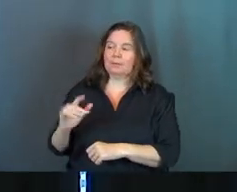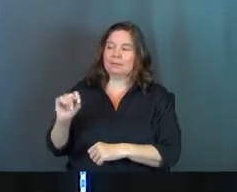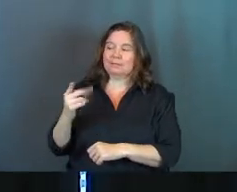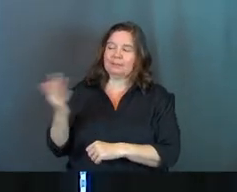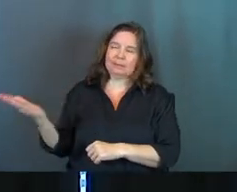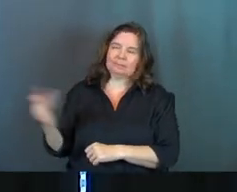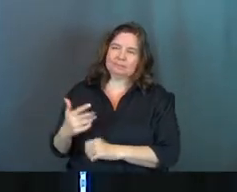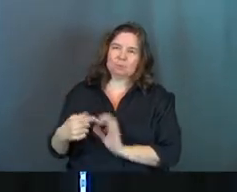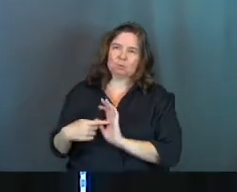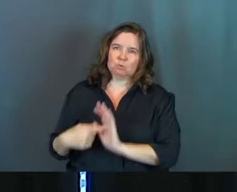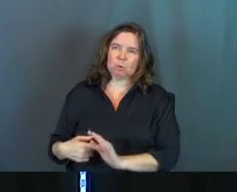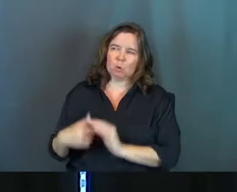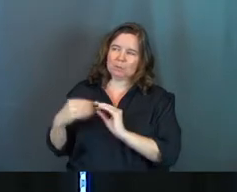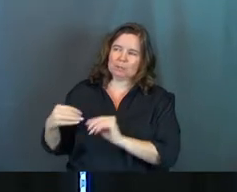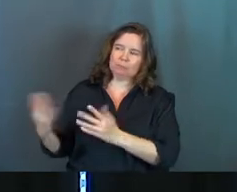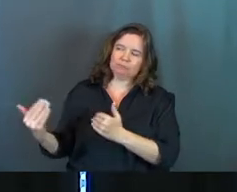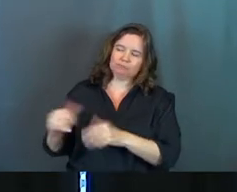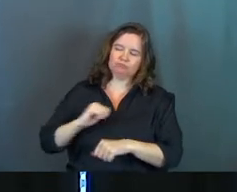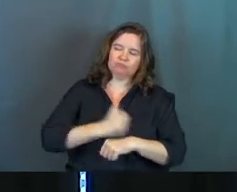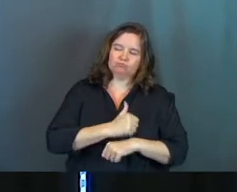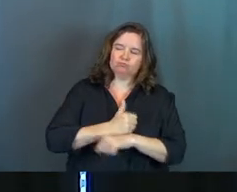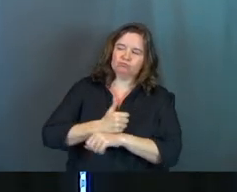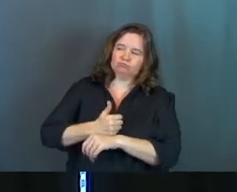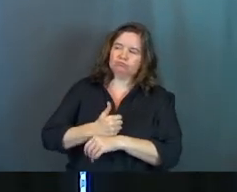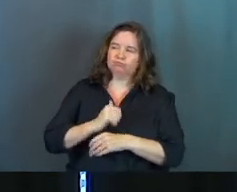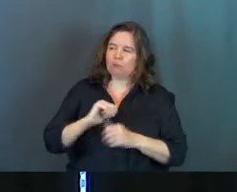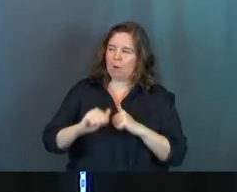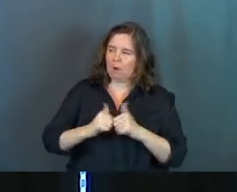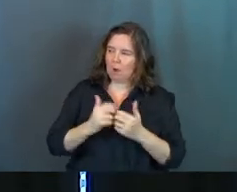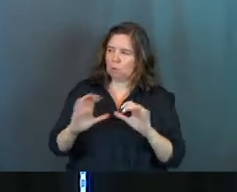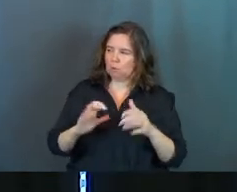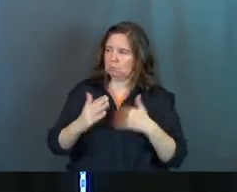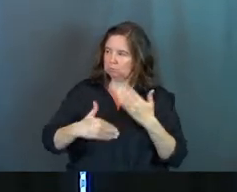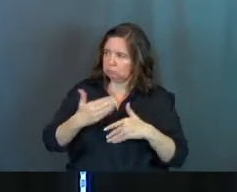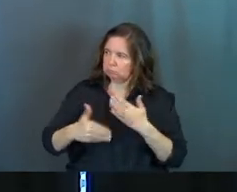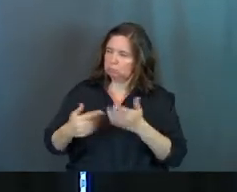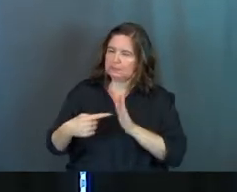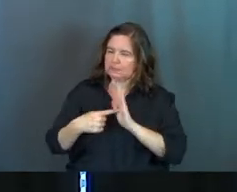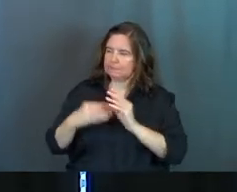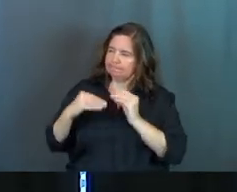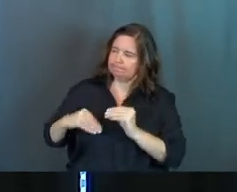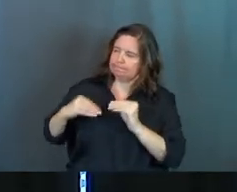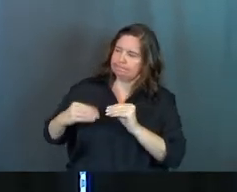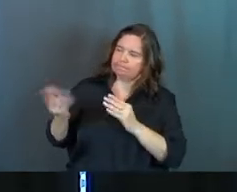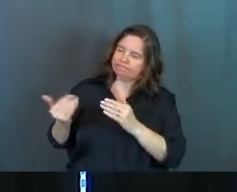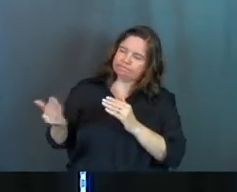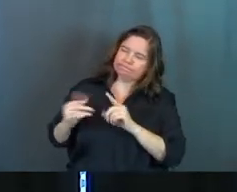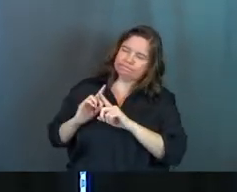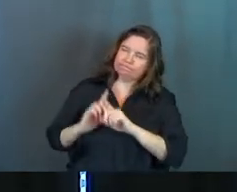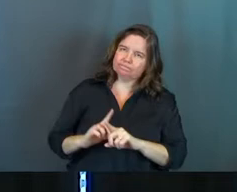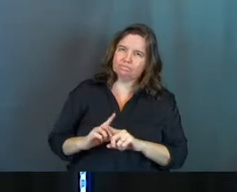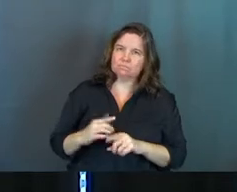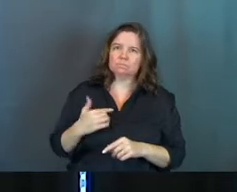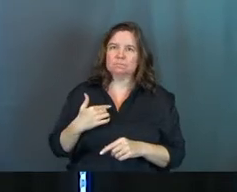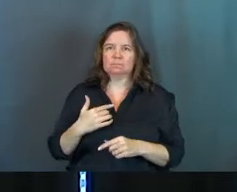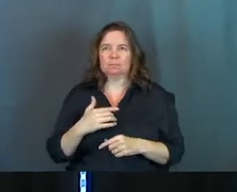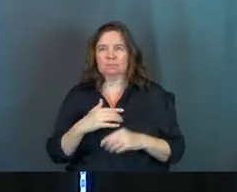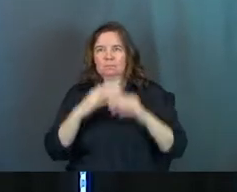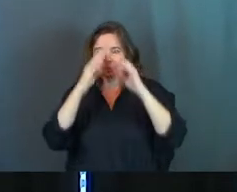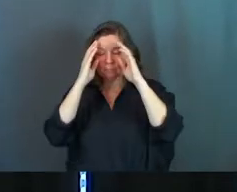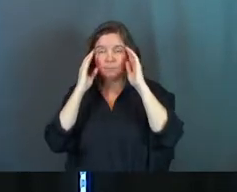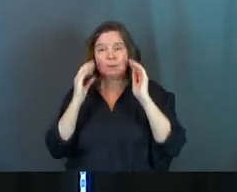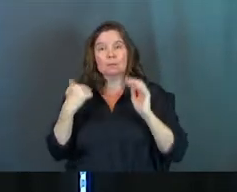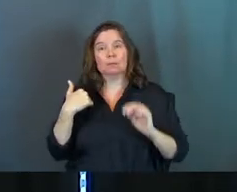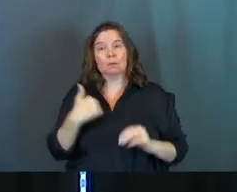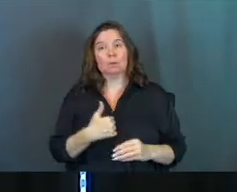his pupil, his mentee, if you will. And he's like, hey, let me show you around. Let me show you the ropes on how we do this thing where we spread the good news and we plant these churches